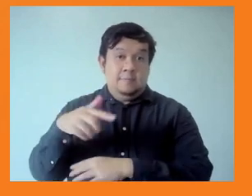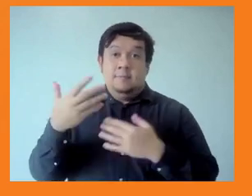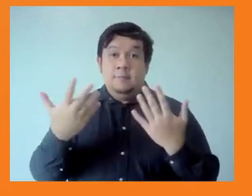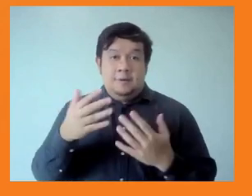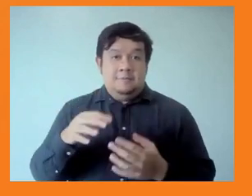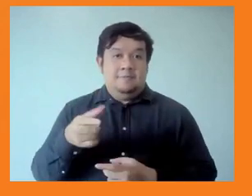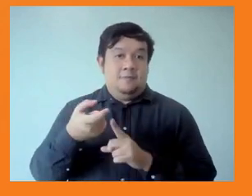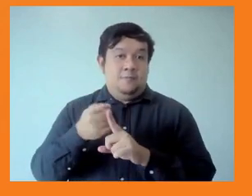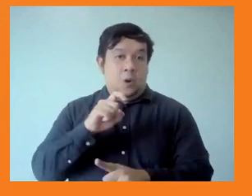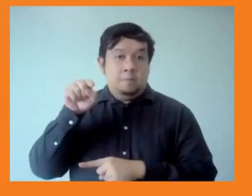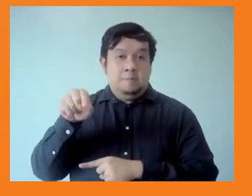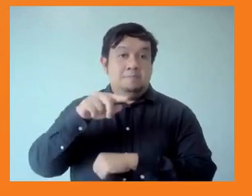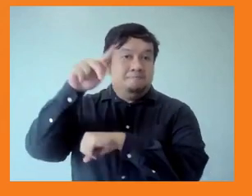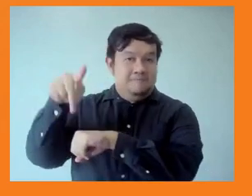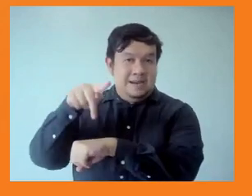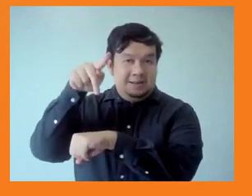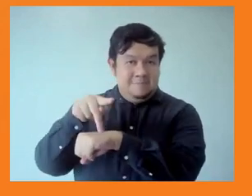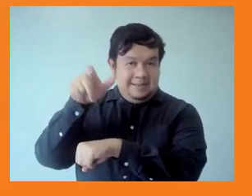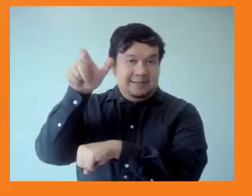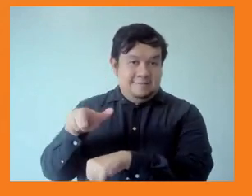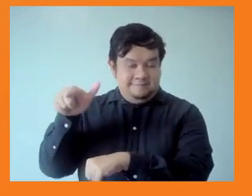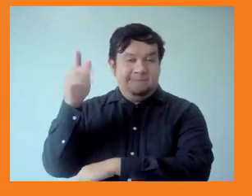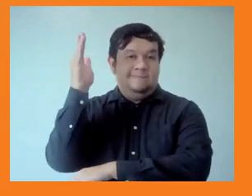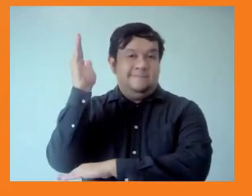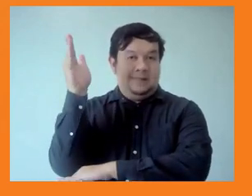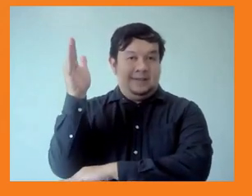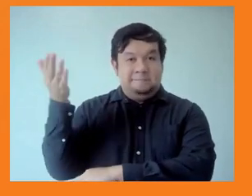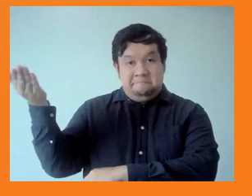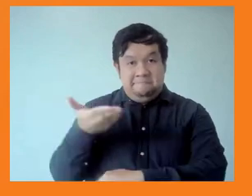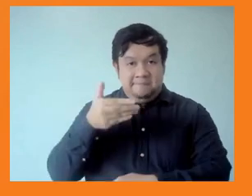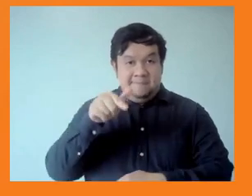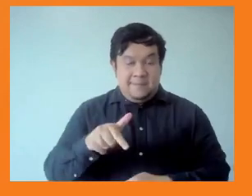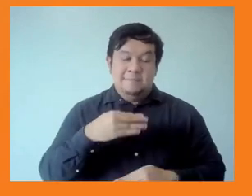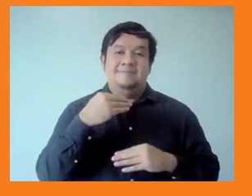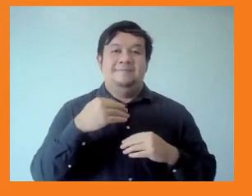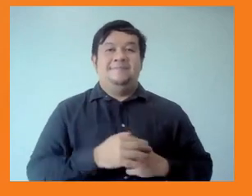tie in all of the amazing discussion we had we had today. Over to you. Thank you.